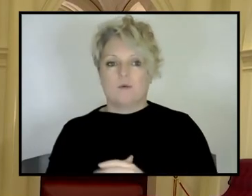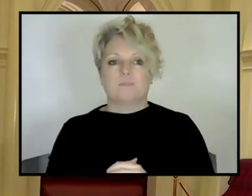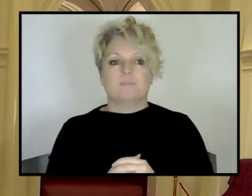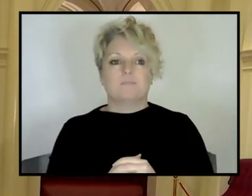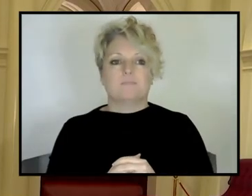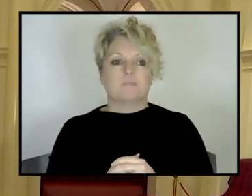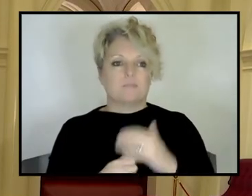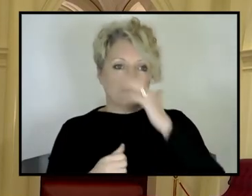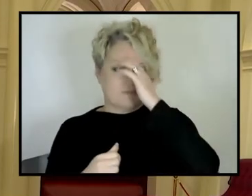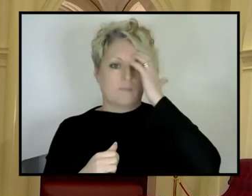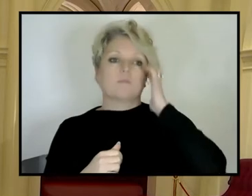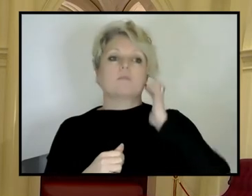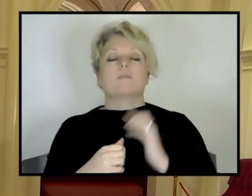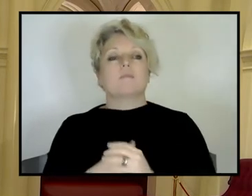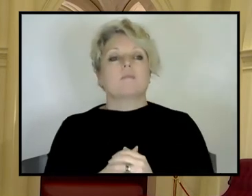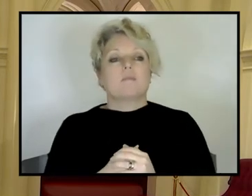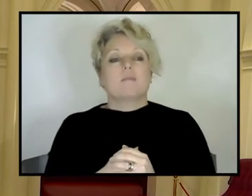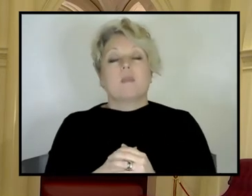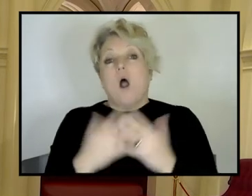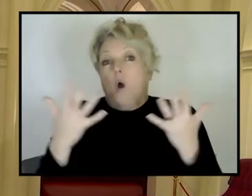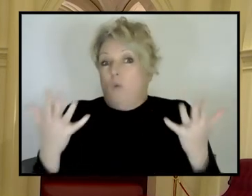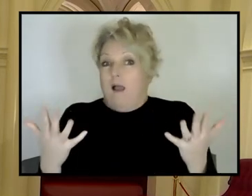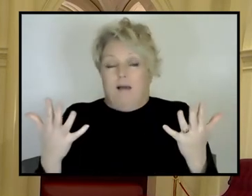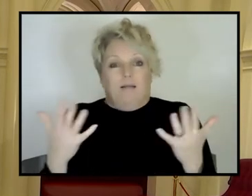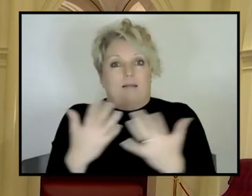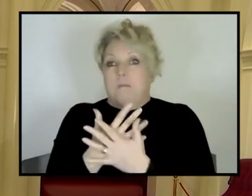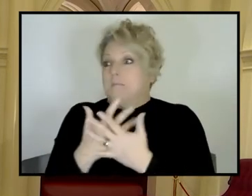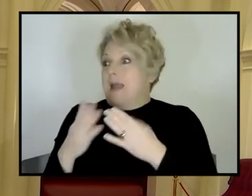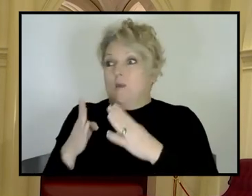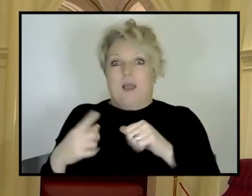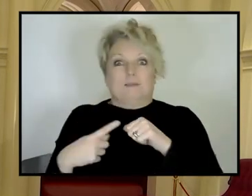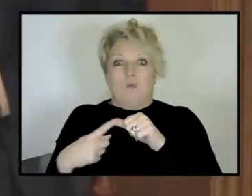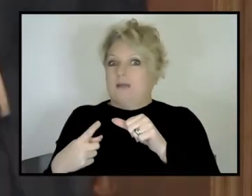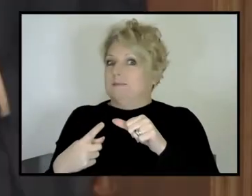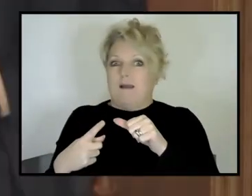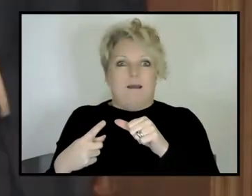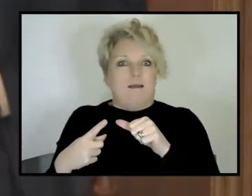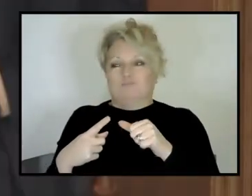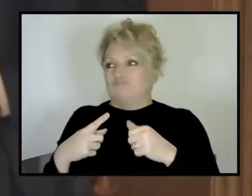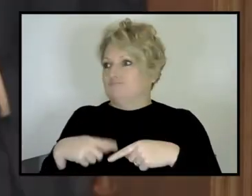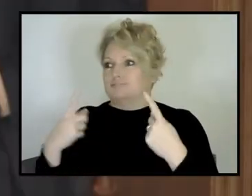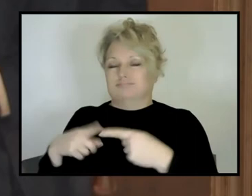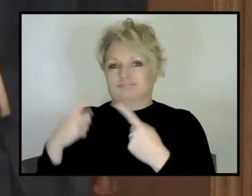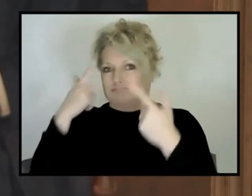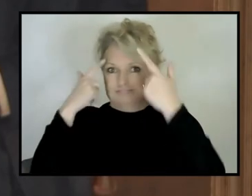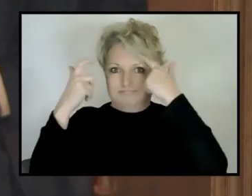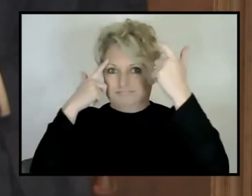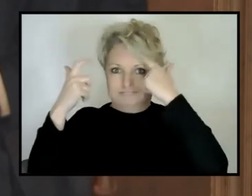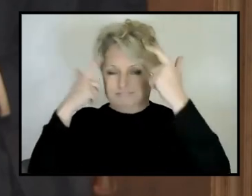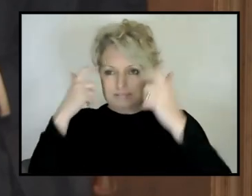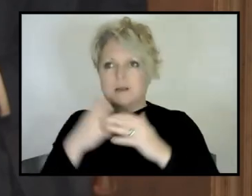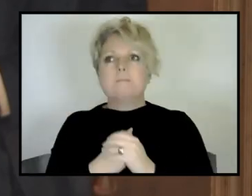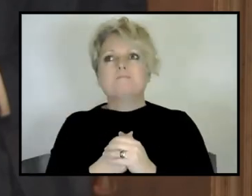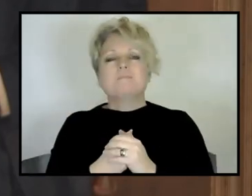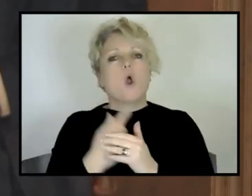Peter, do you want to go? Well, there's, there's many different answers to that question. So we've, we've briefly touched upon the fact that